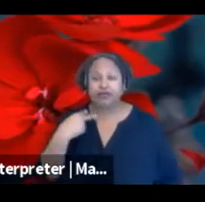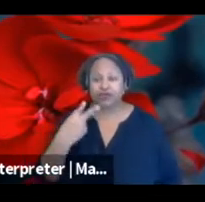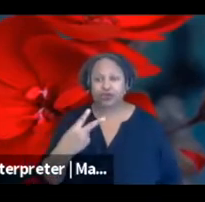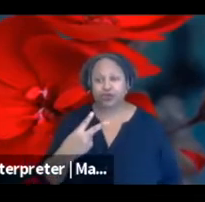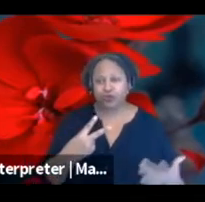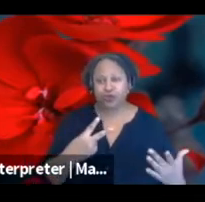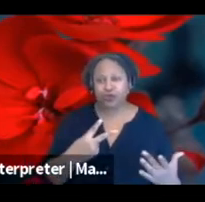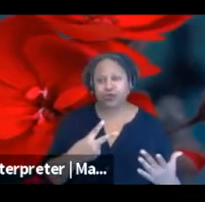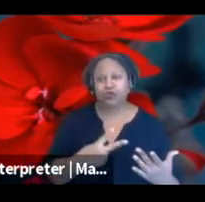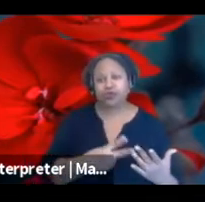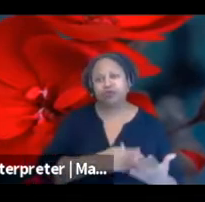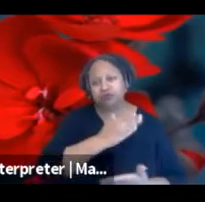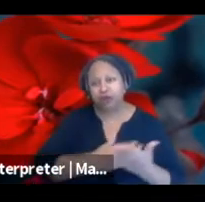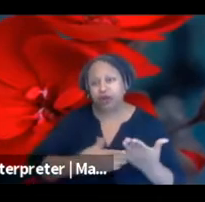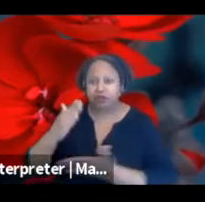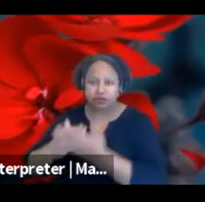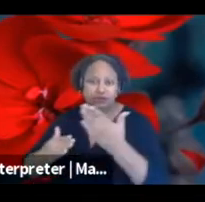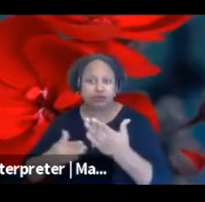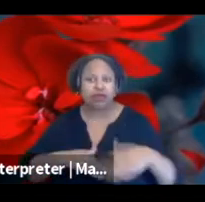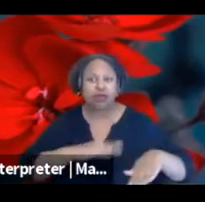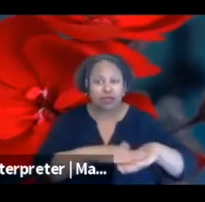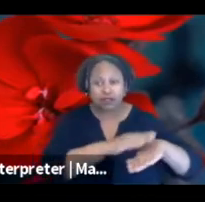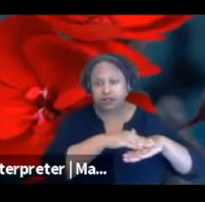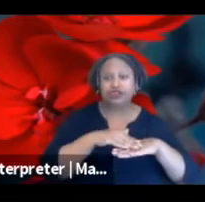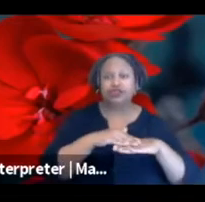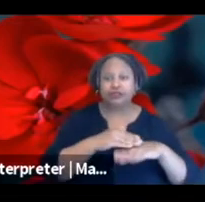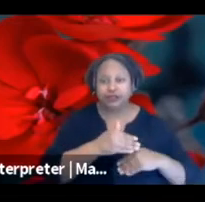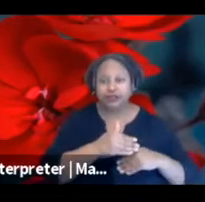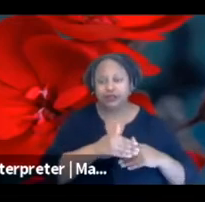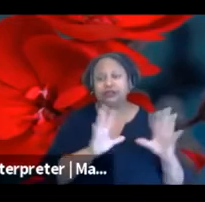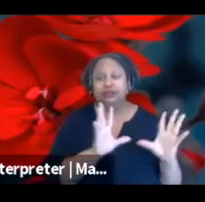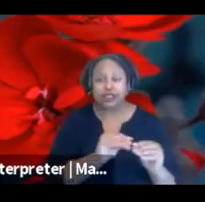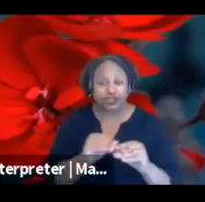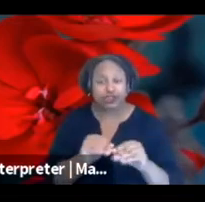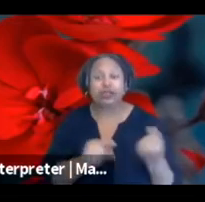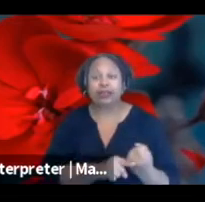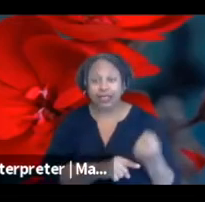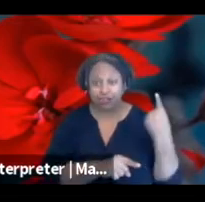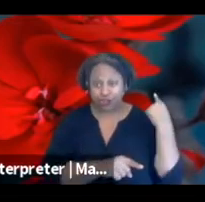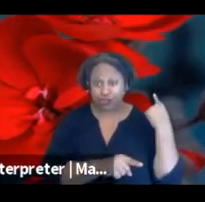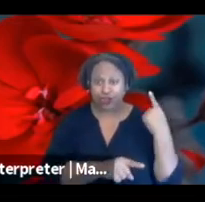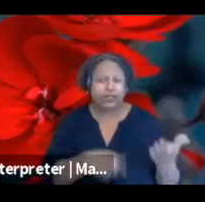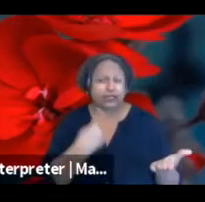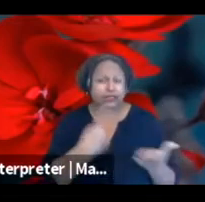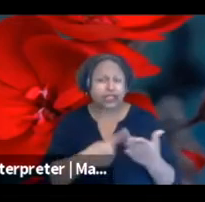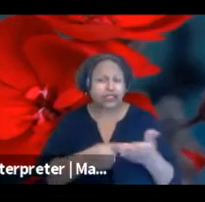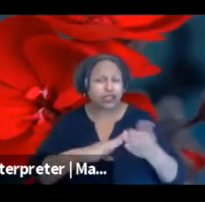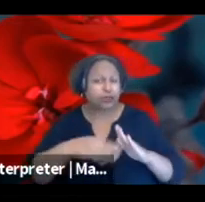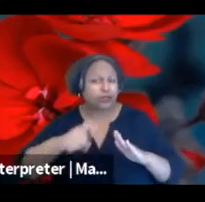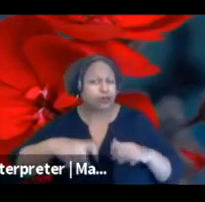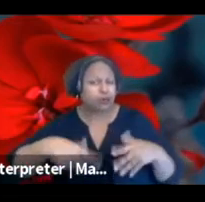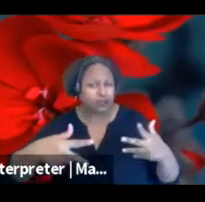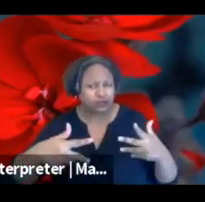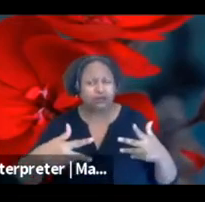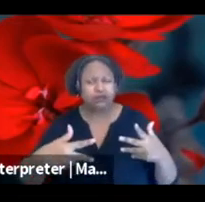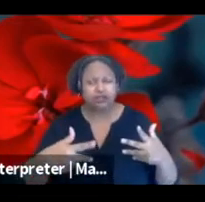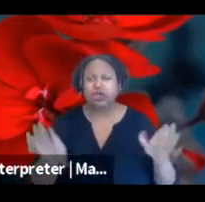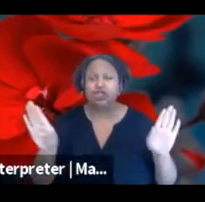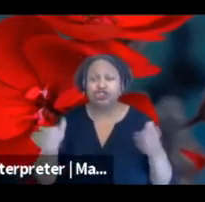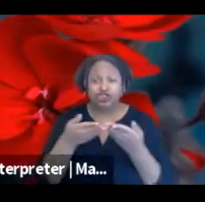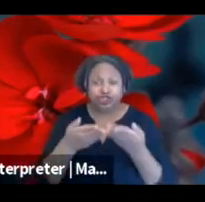consultation sessions. One that happened last year, where we kind of just discussed what the community would need. So it was kind of just